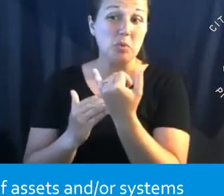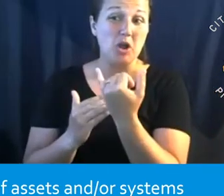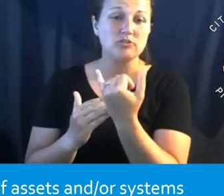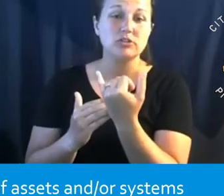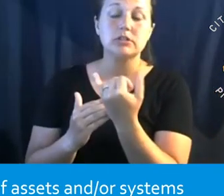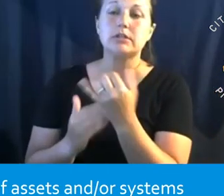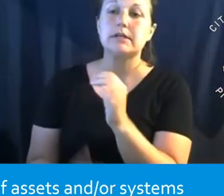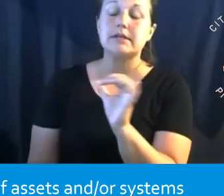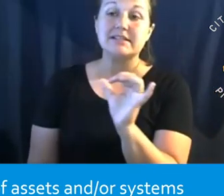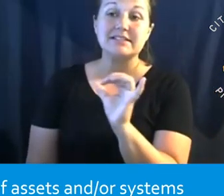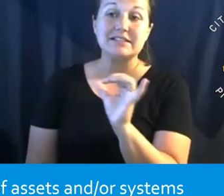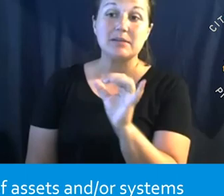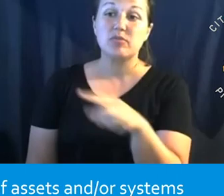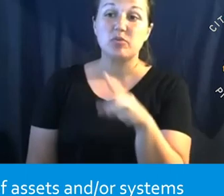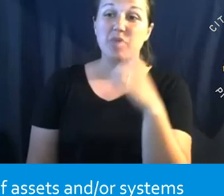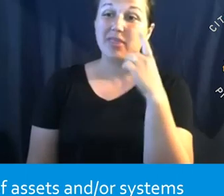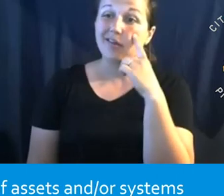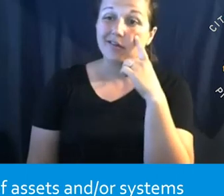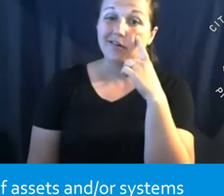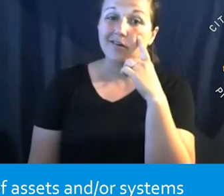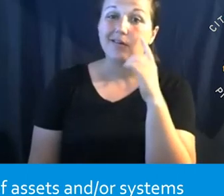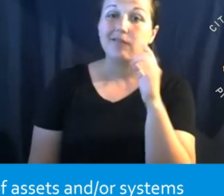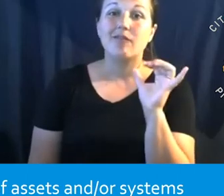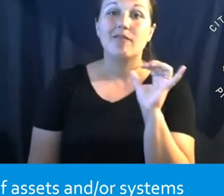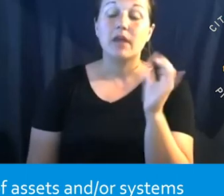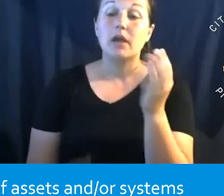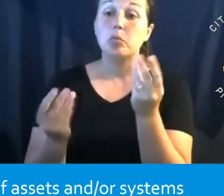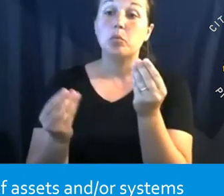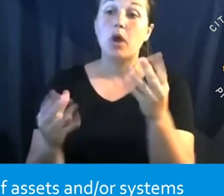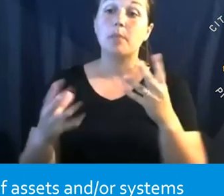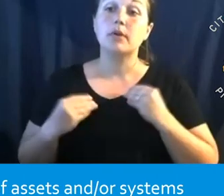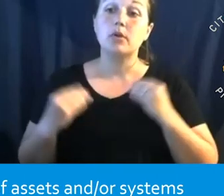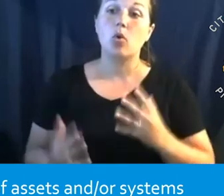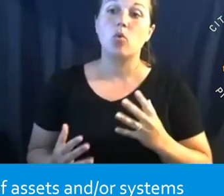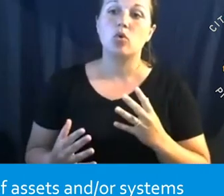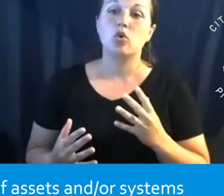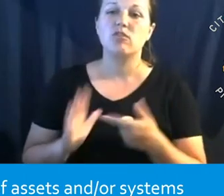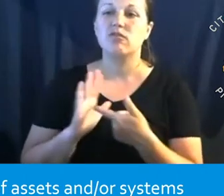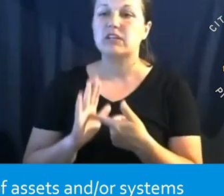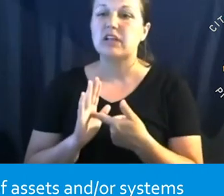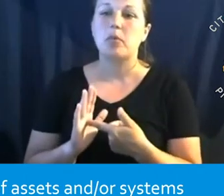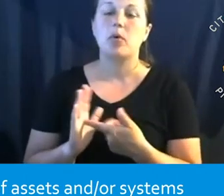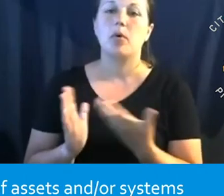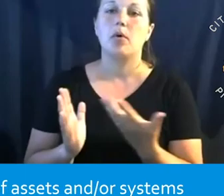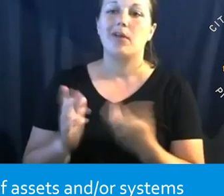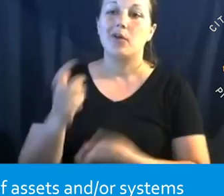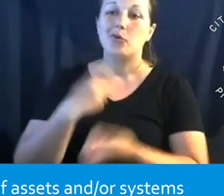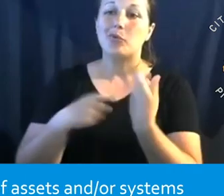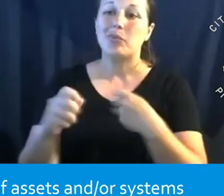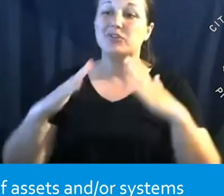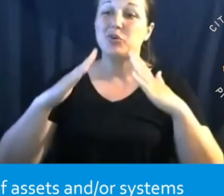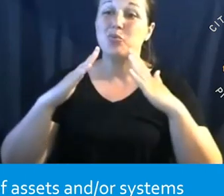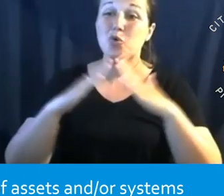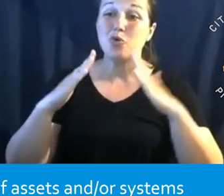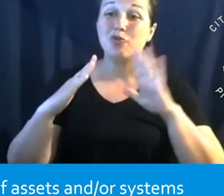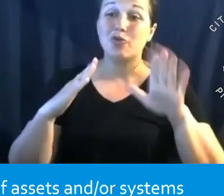you might think of your, if you're a property owner, this would be like, um, replacing a roof on your home